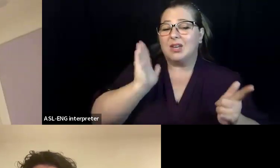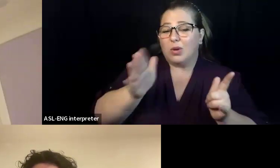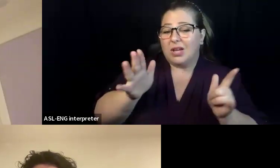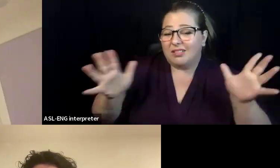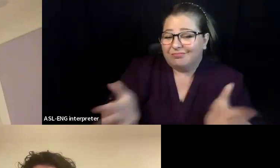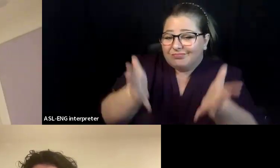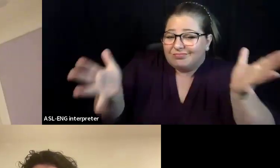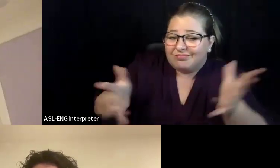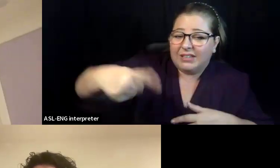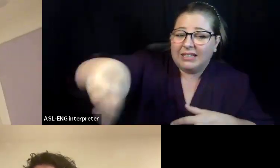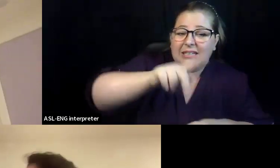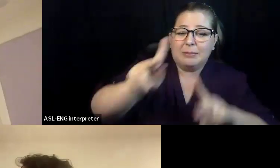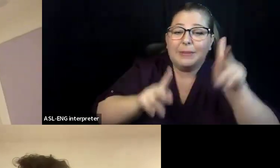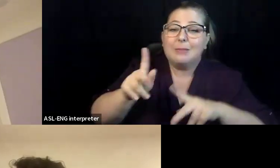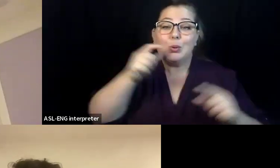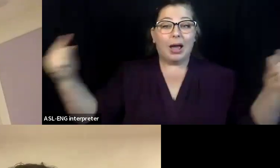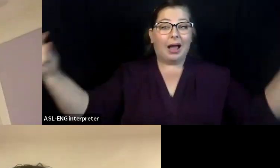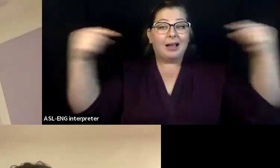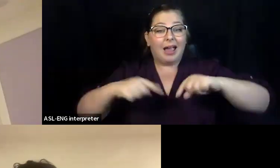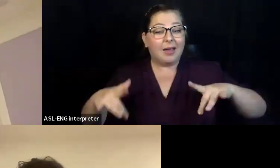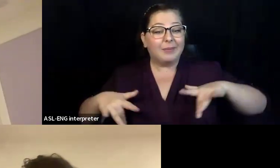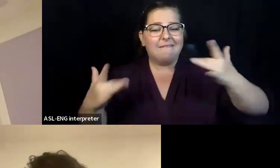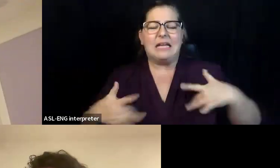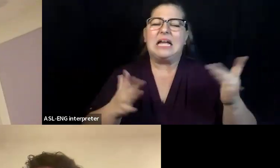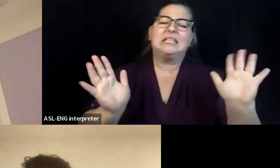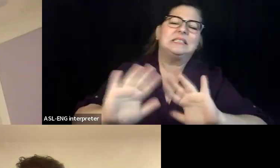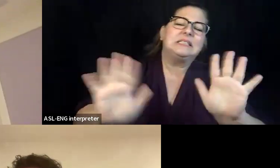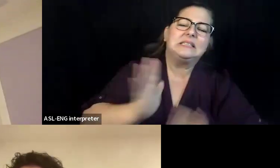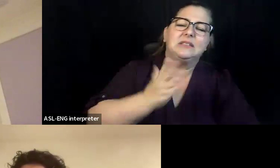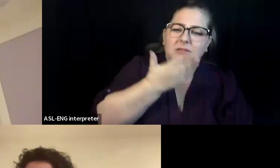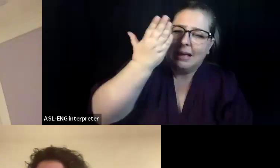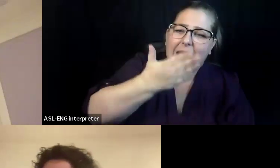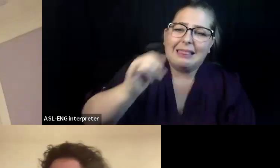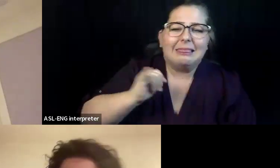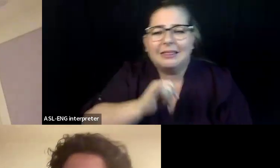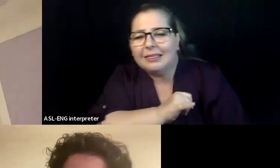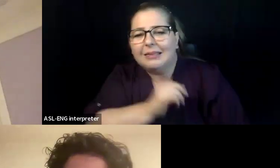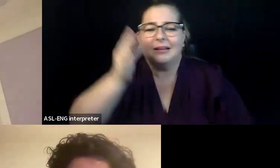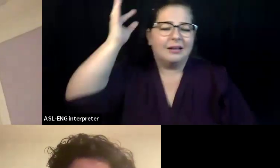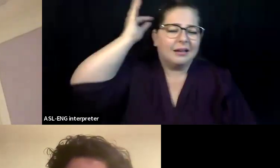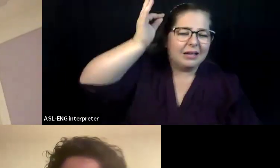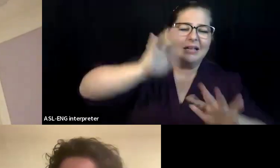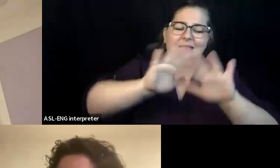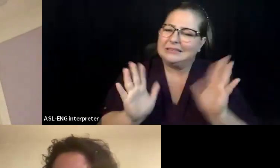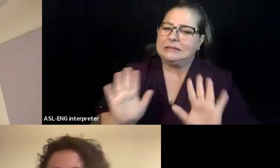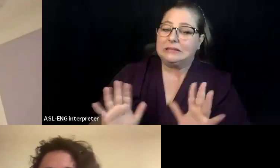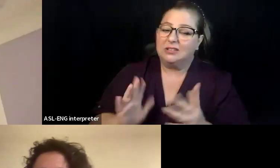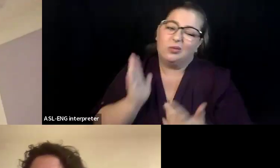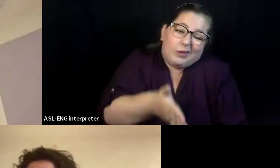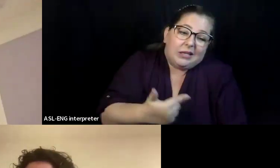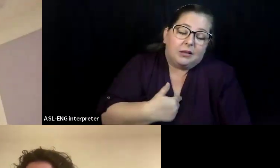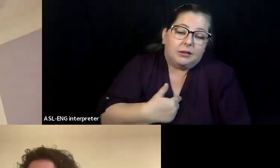products. Emily, did you have something to add? No. Yeah. Just thank you. I mean, I think you, you